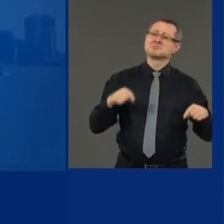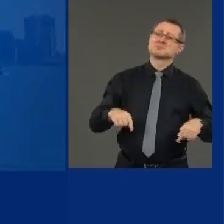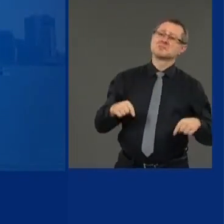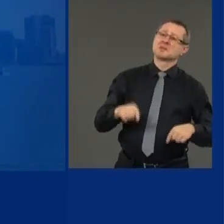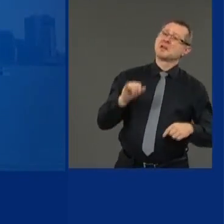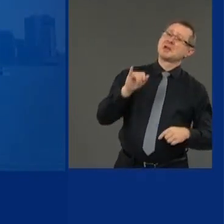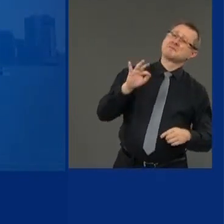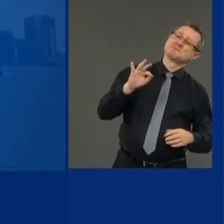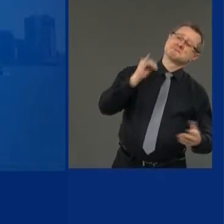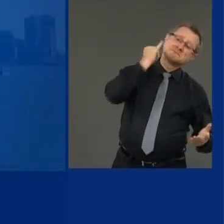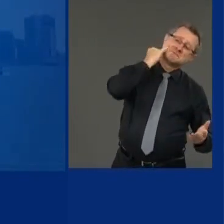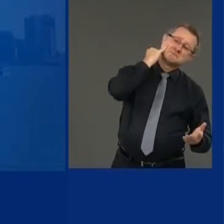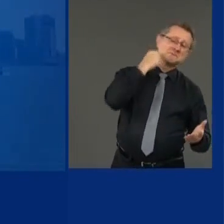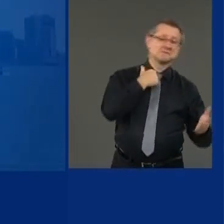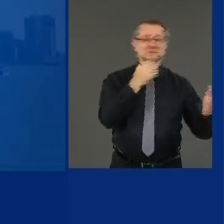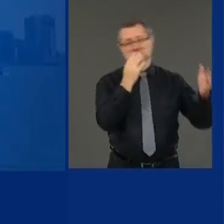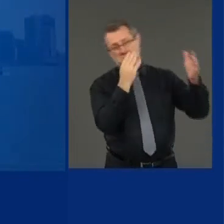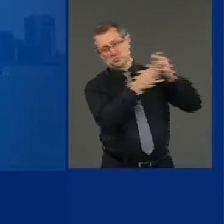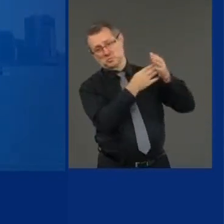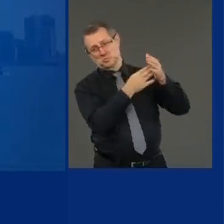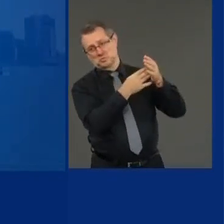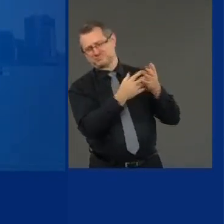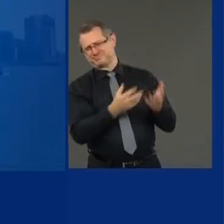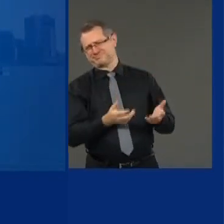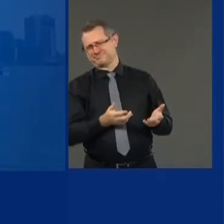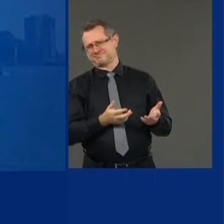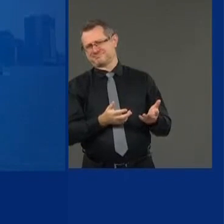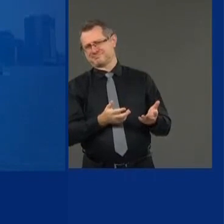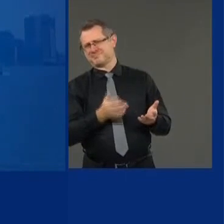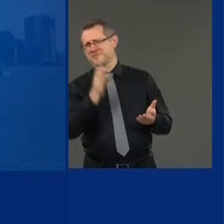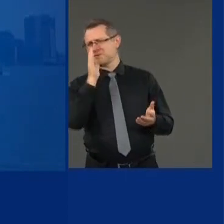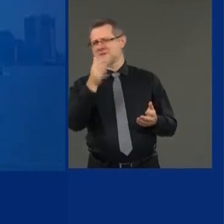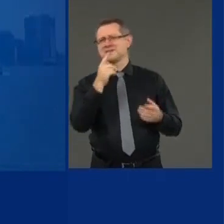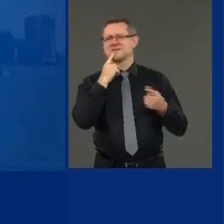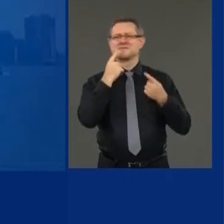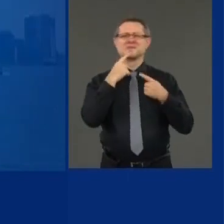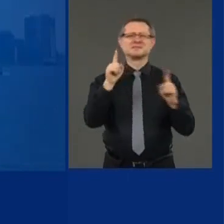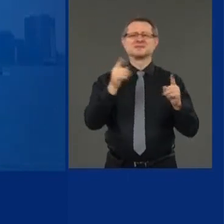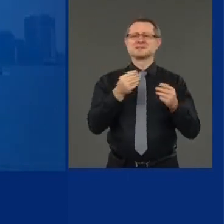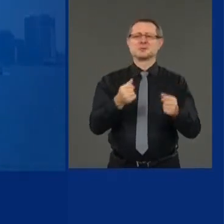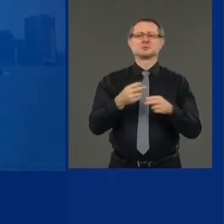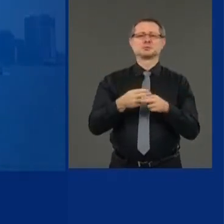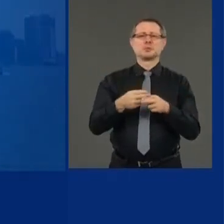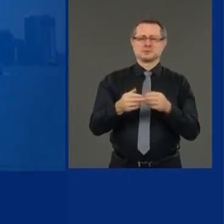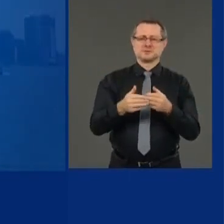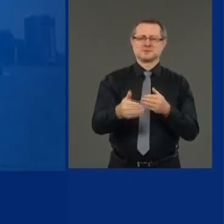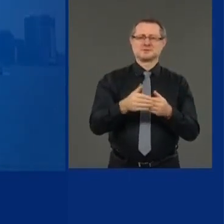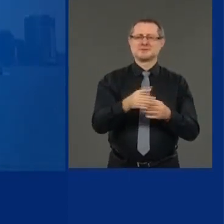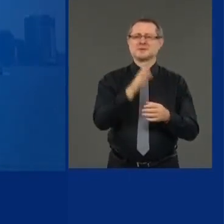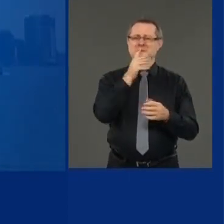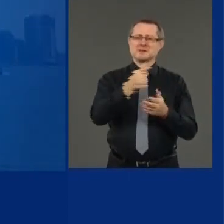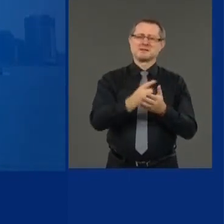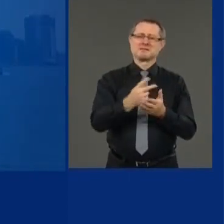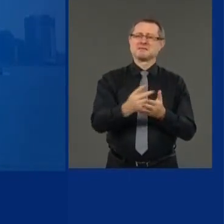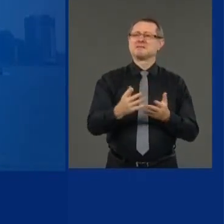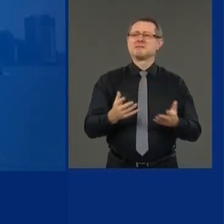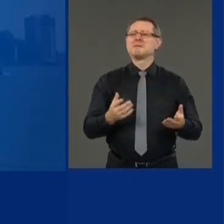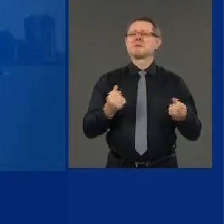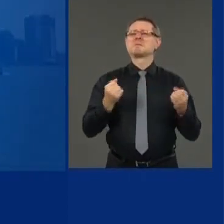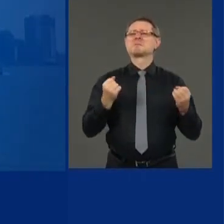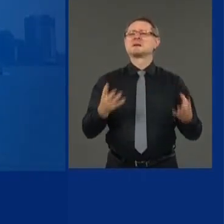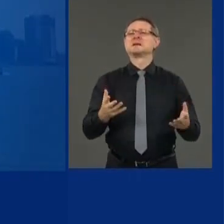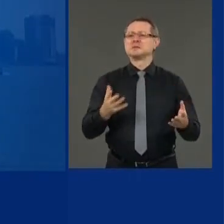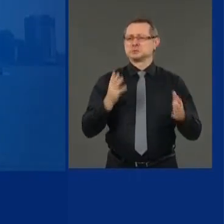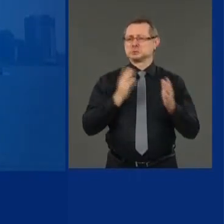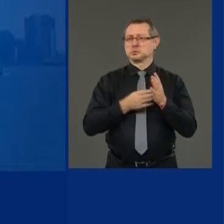also not be highly effective as a short term measure. There are numerous lawsuits. Portland, Oregon has sued